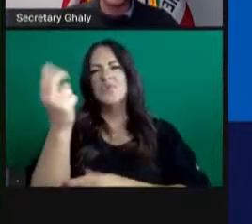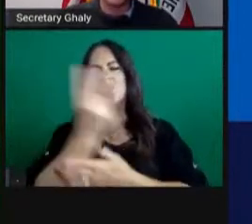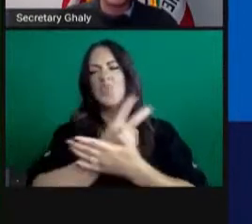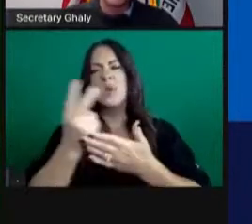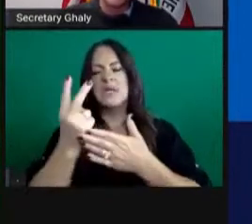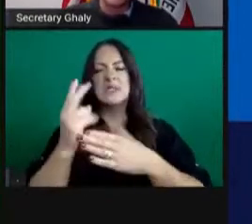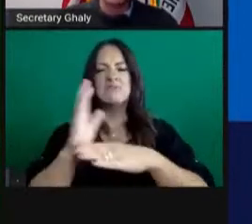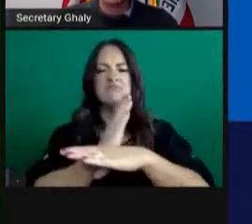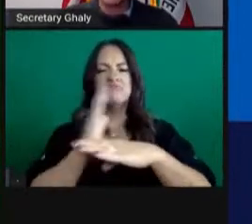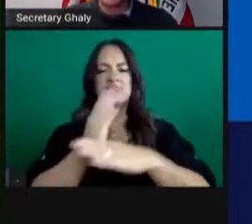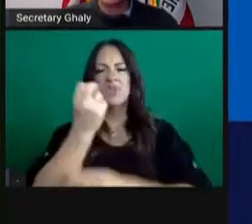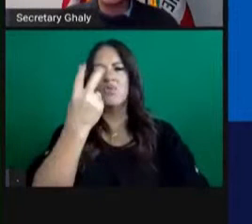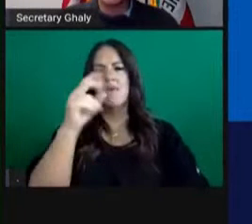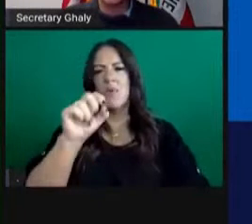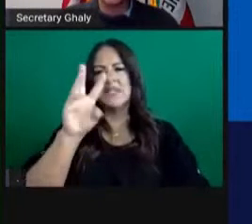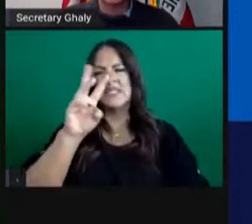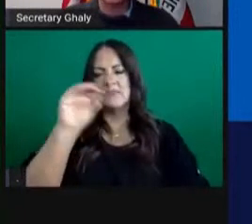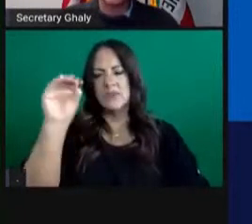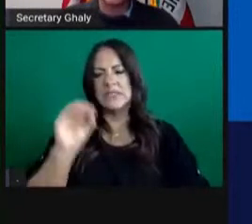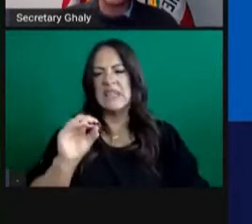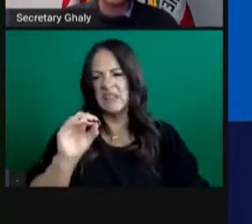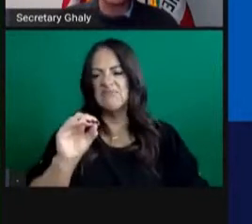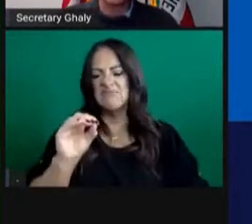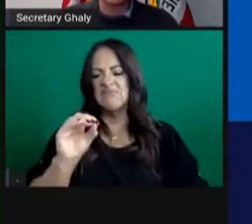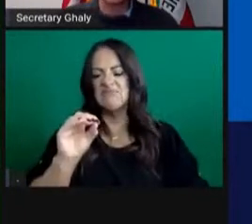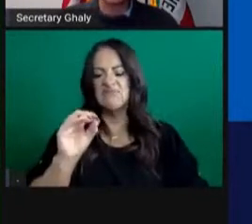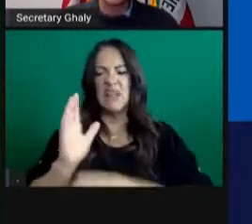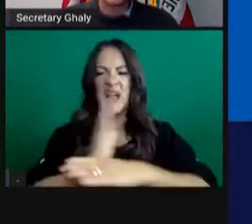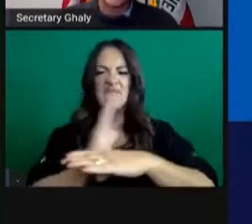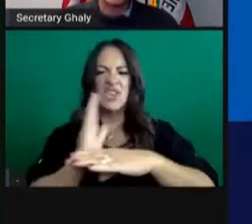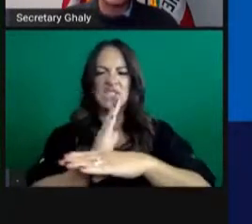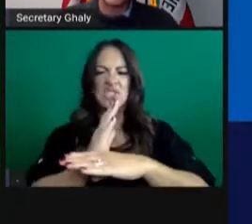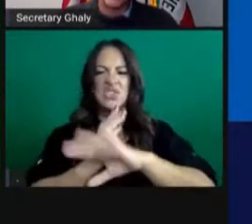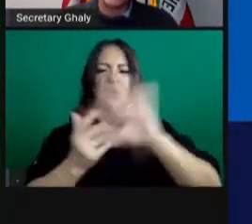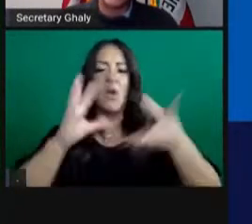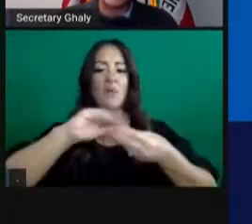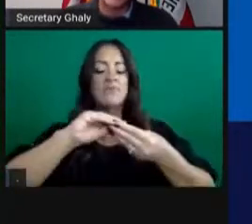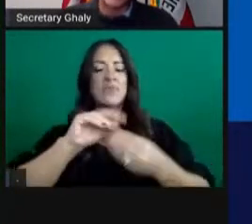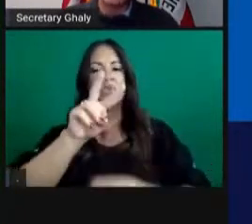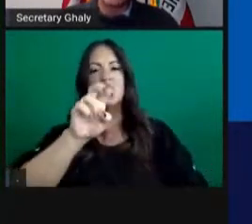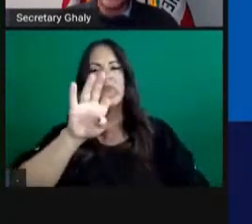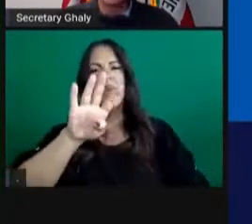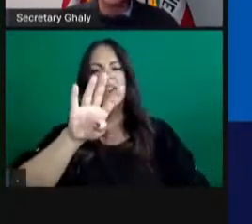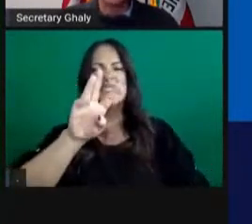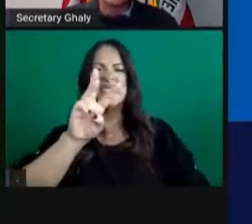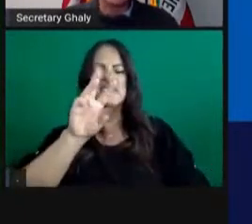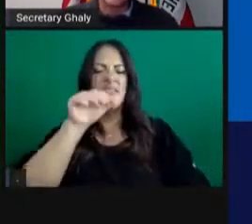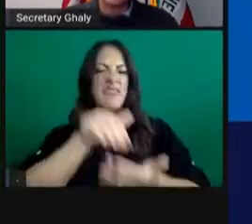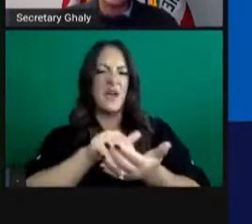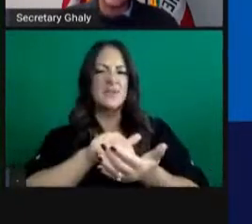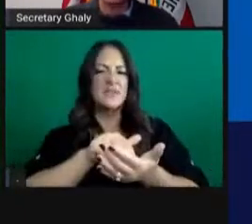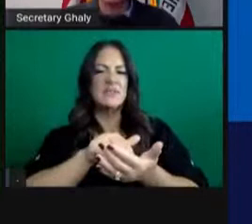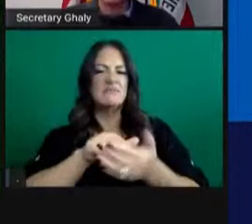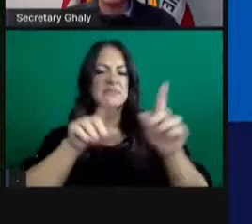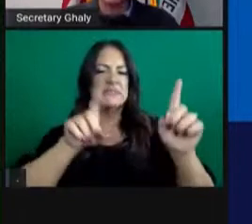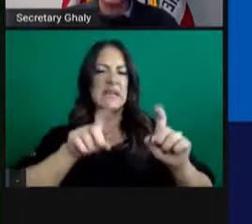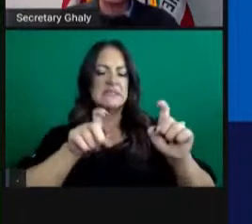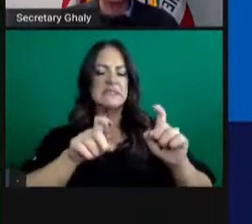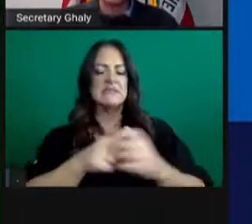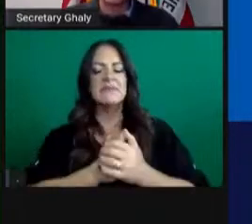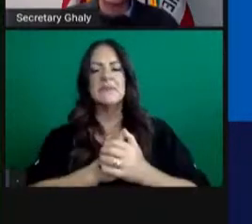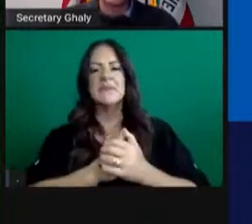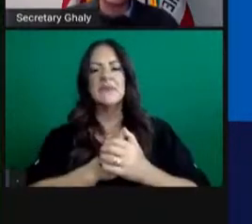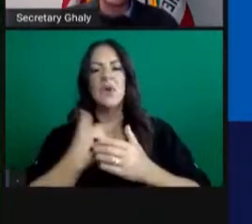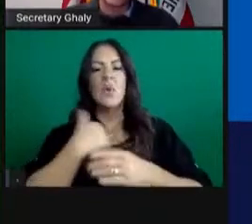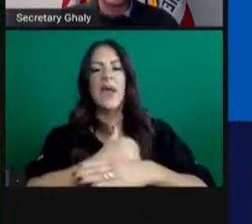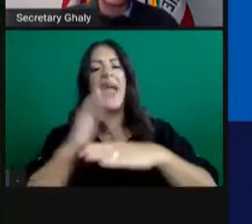-day positivity in the face of nearly 246,000 tests. Remind you that we've been averaging